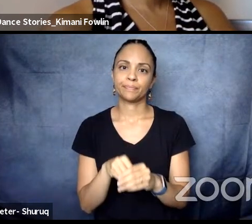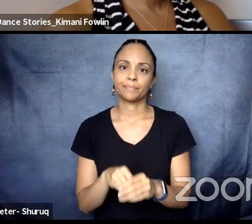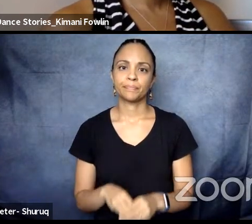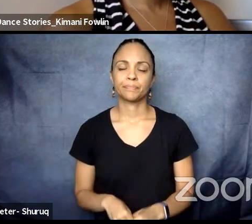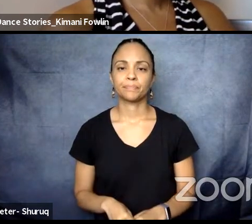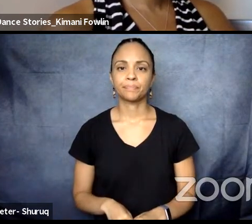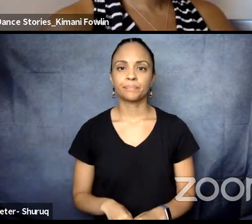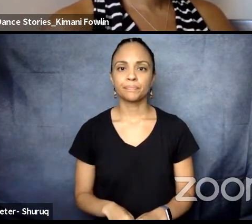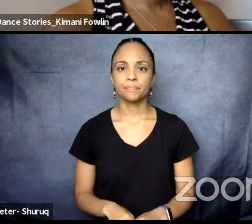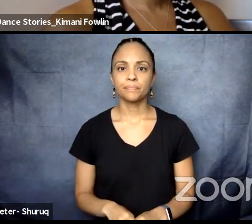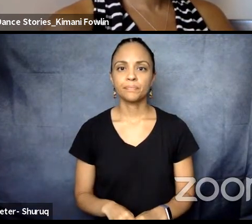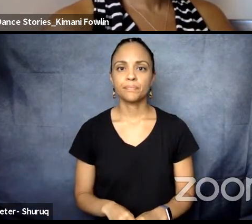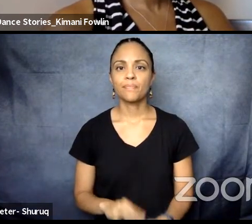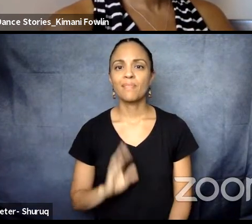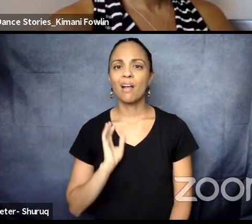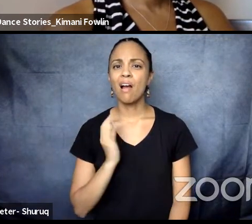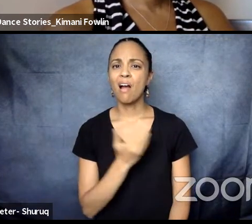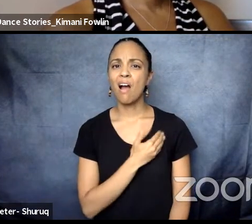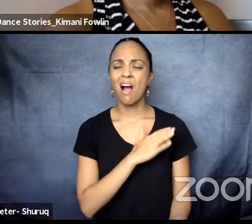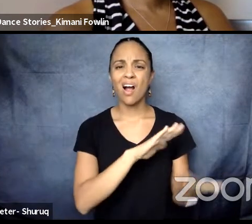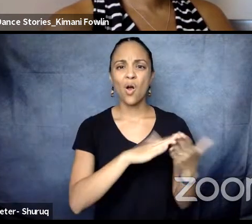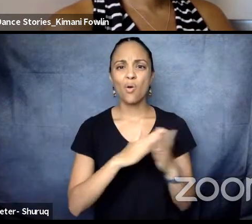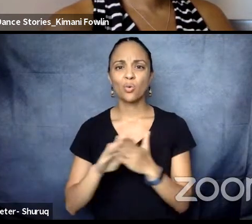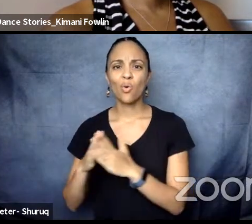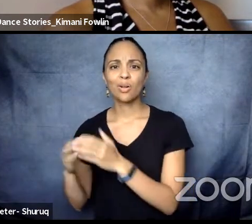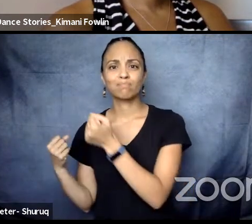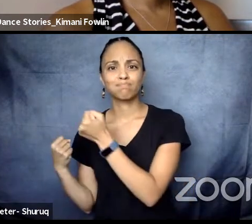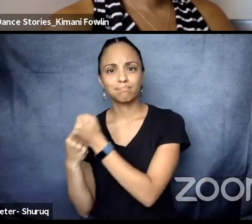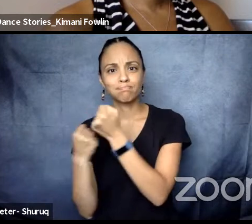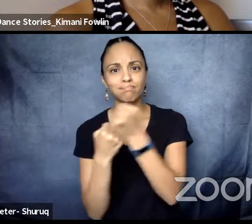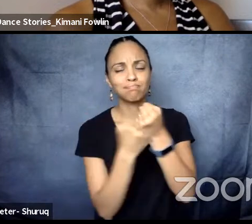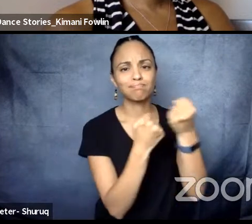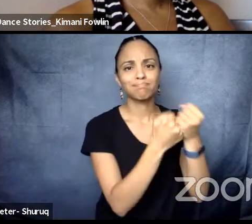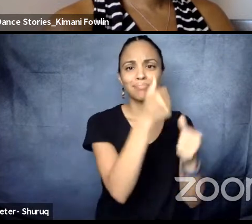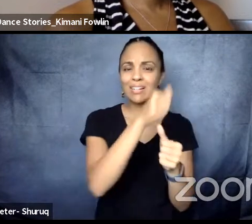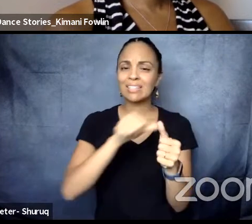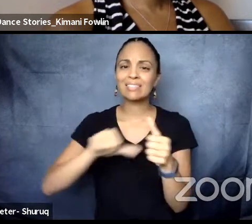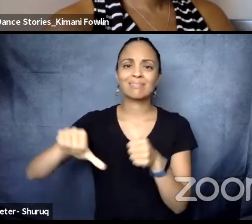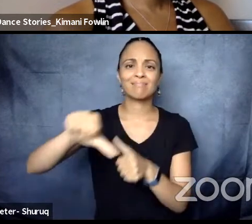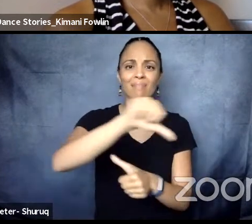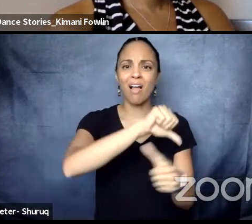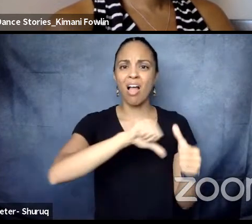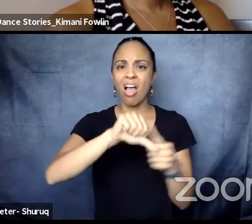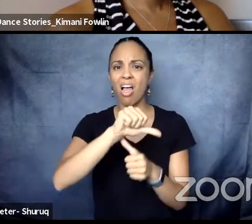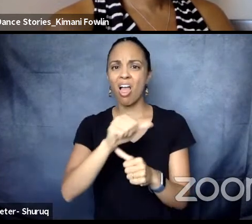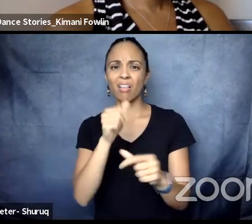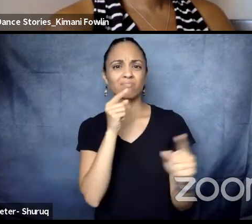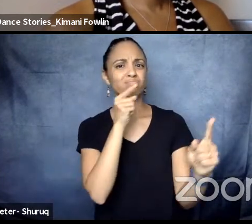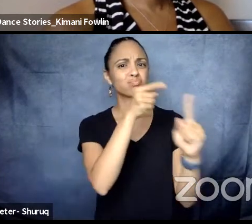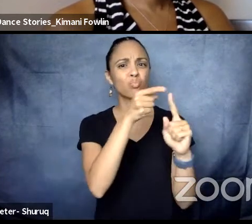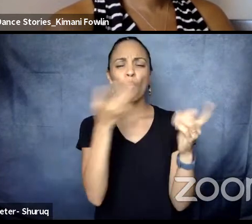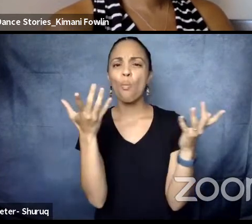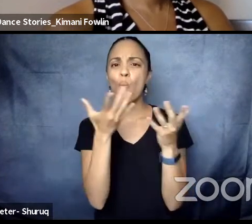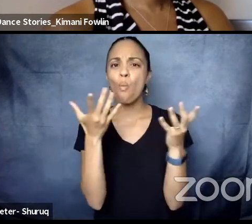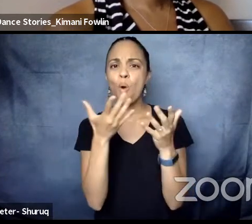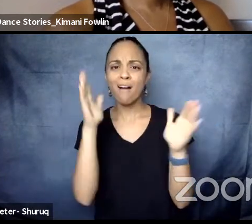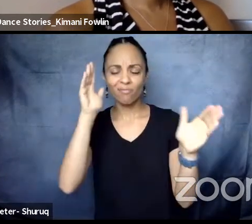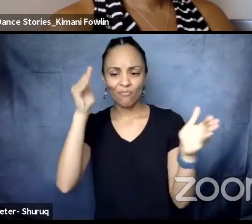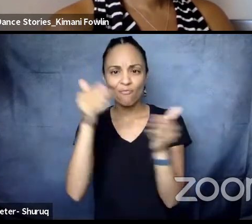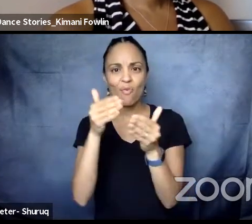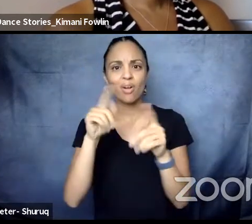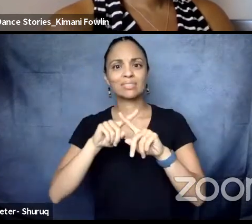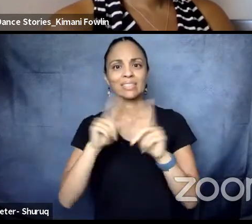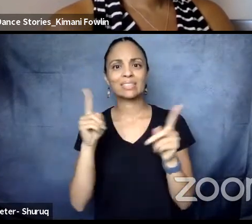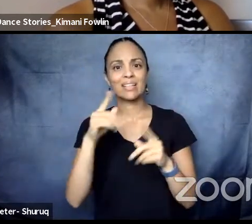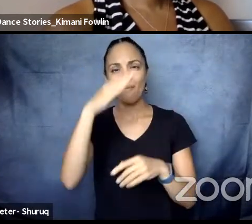support, uphold, highlight, and celebrate Black creatives. Tonight is our